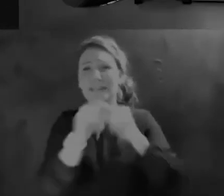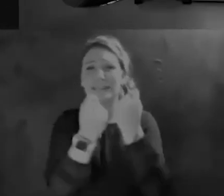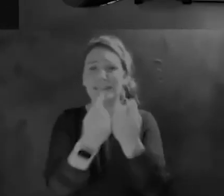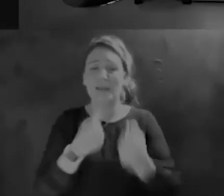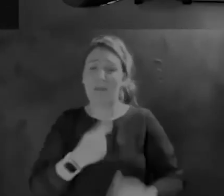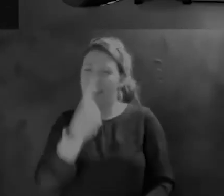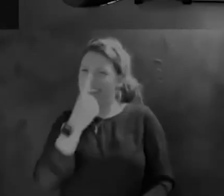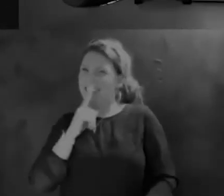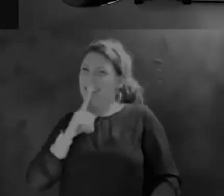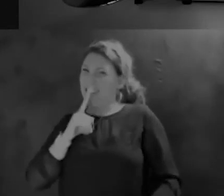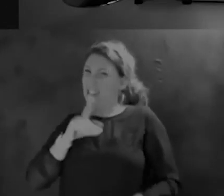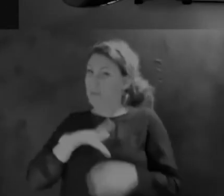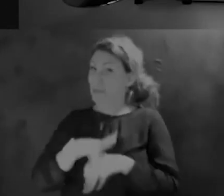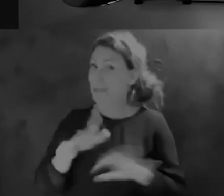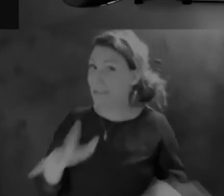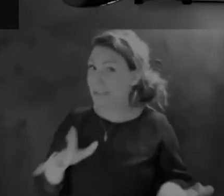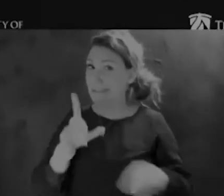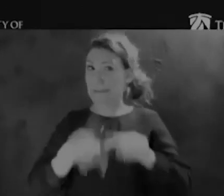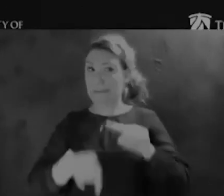available. Thank